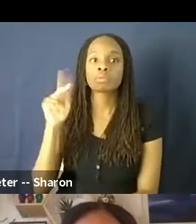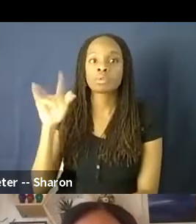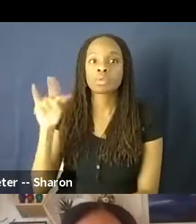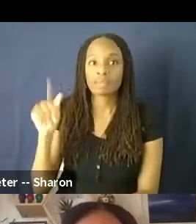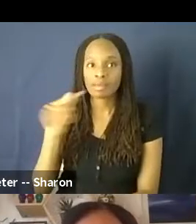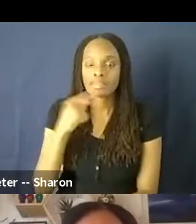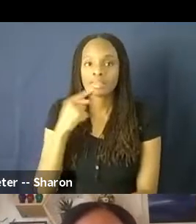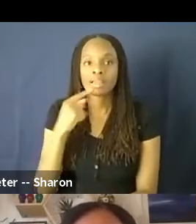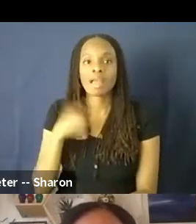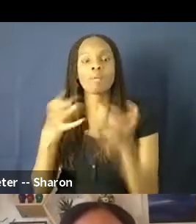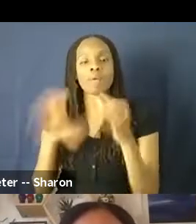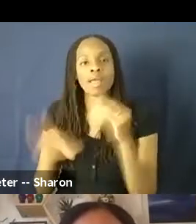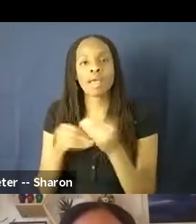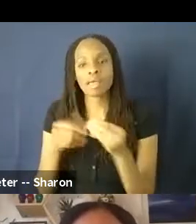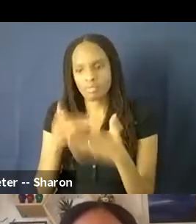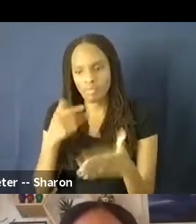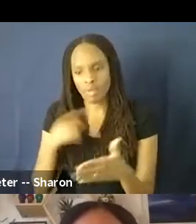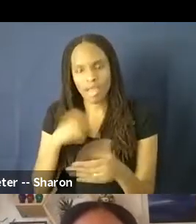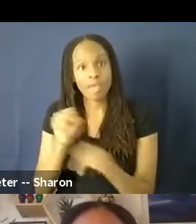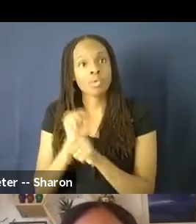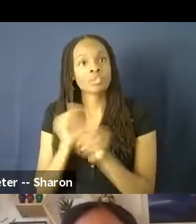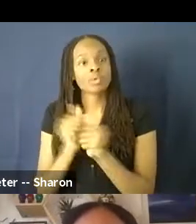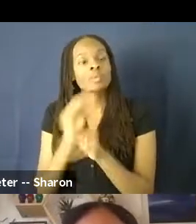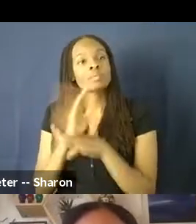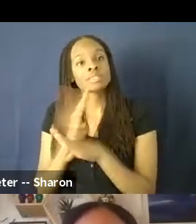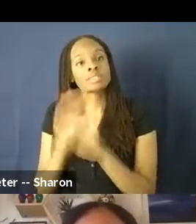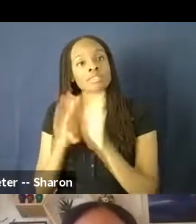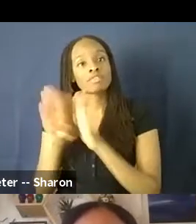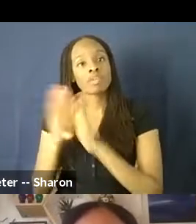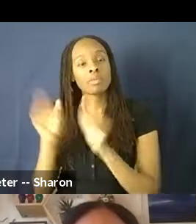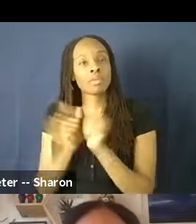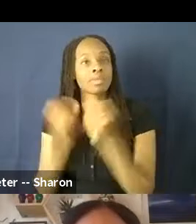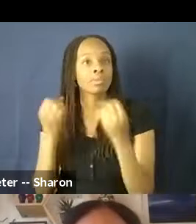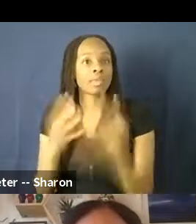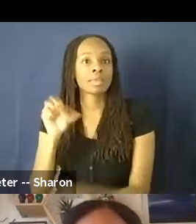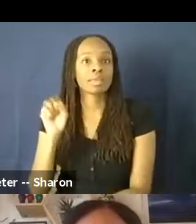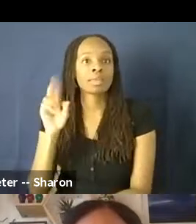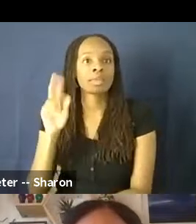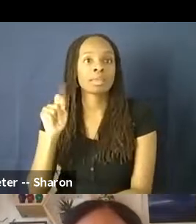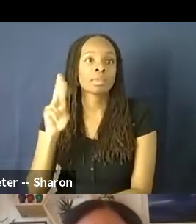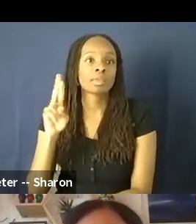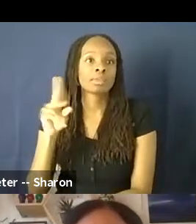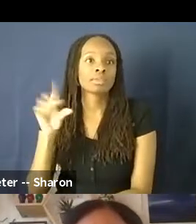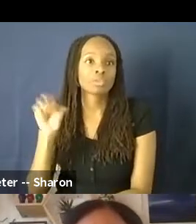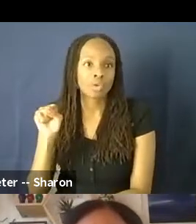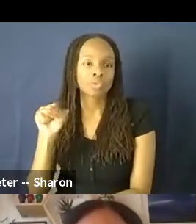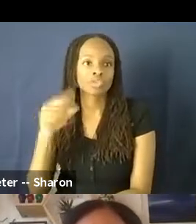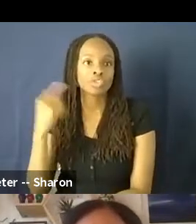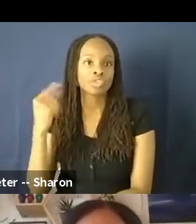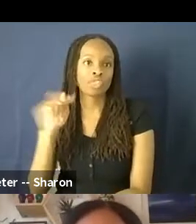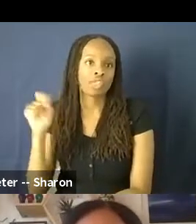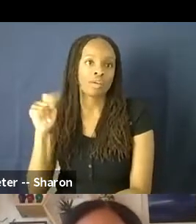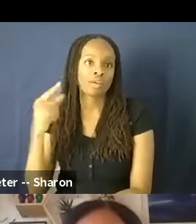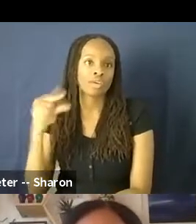to work in business development at a handful of the studios, the green light process and things like that. I have kind of a similar